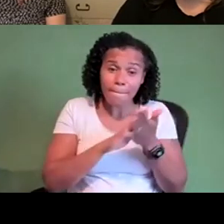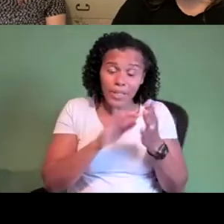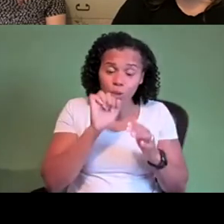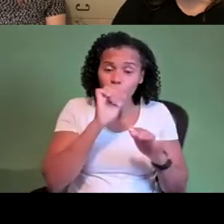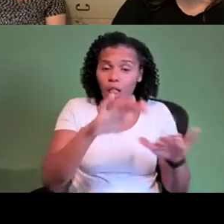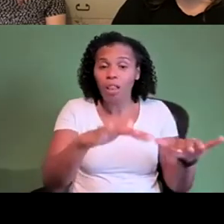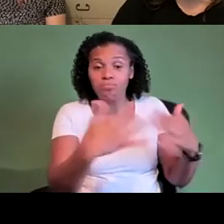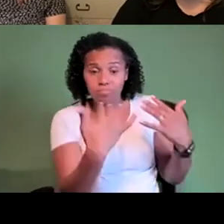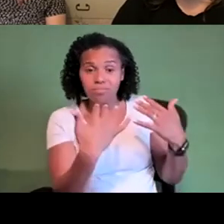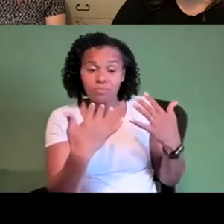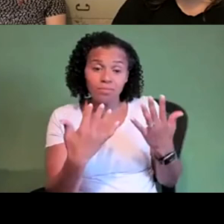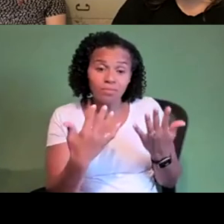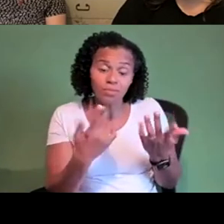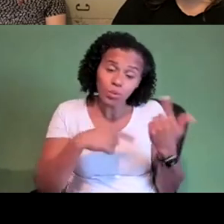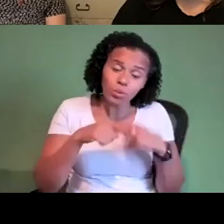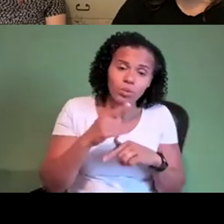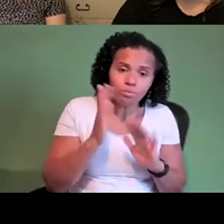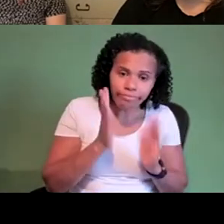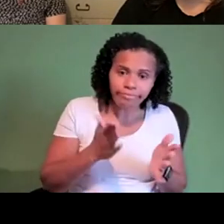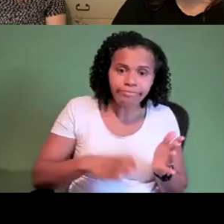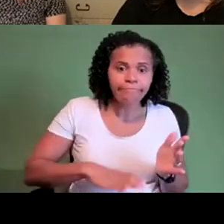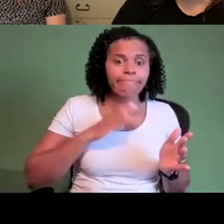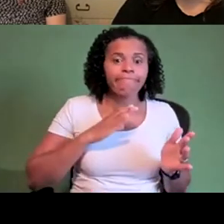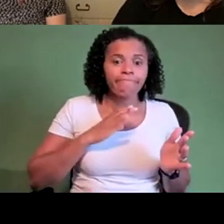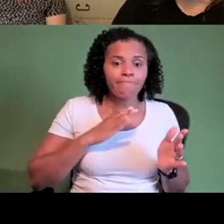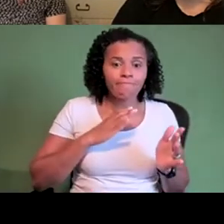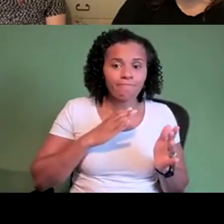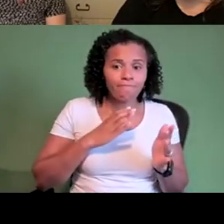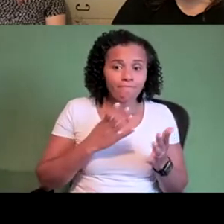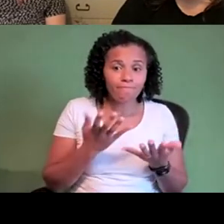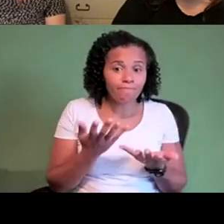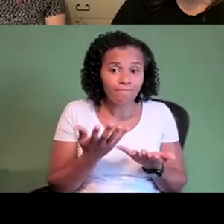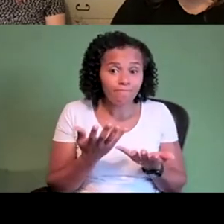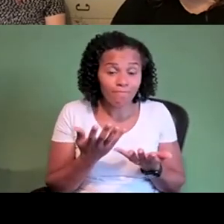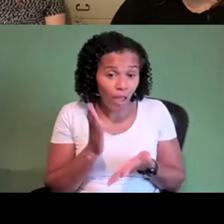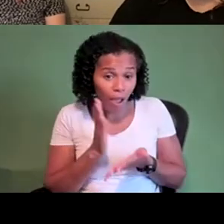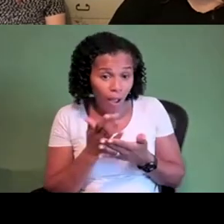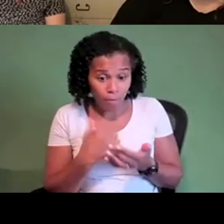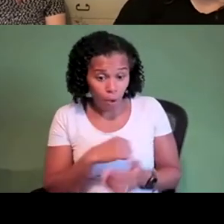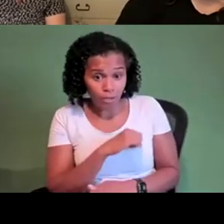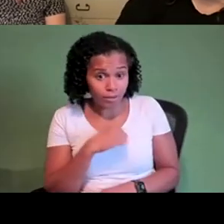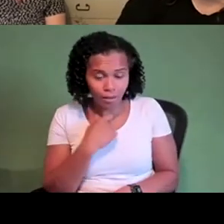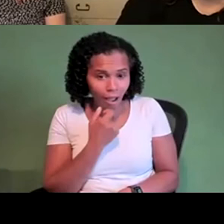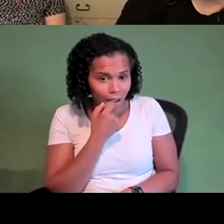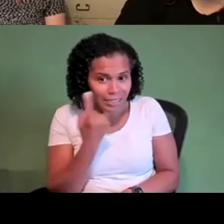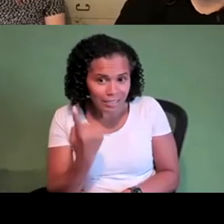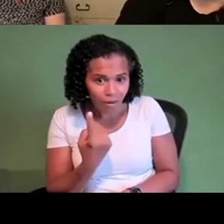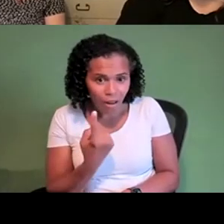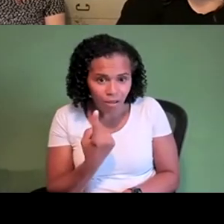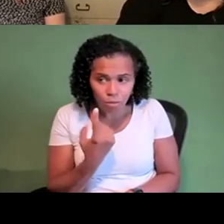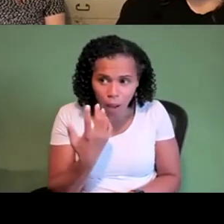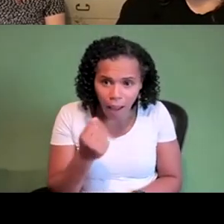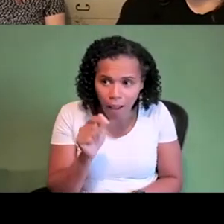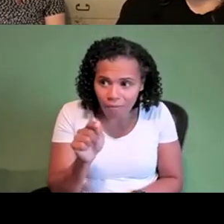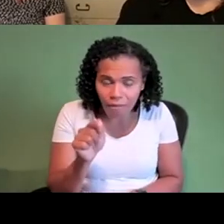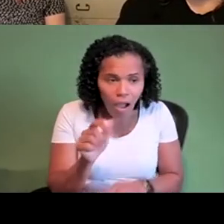seems to happen to a lot of us i didn't know anna existed and then i was very excited to find anna and realize that she was